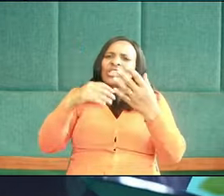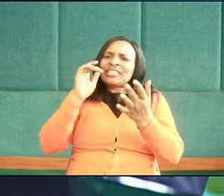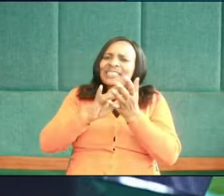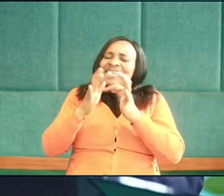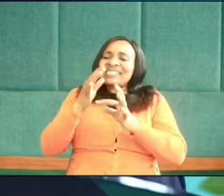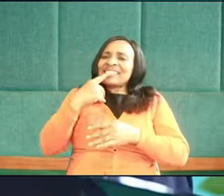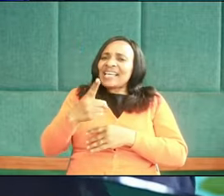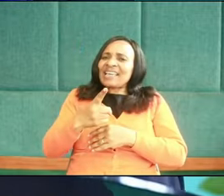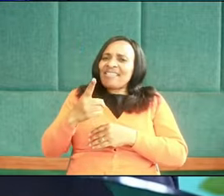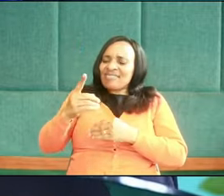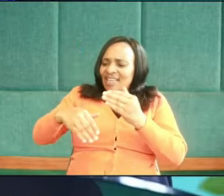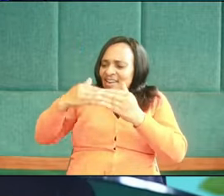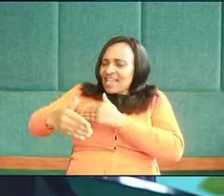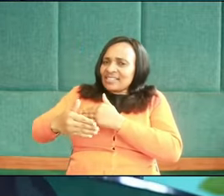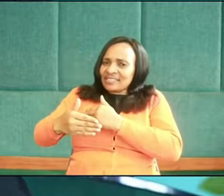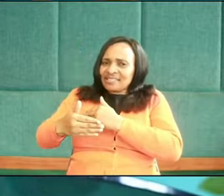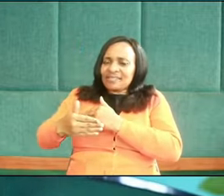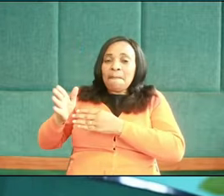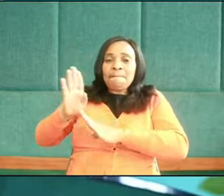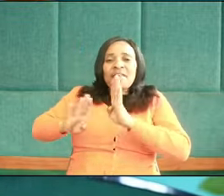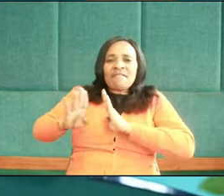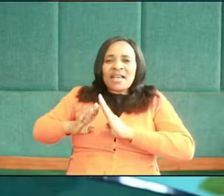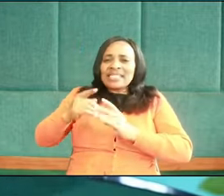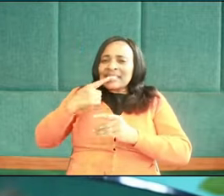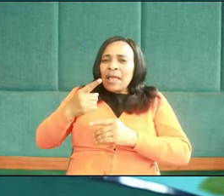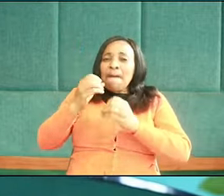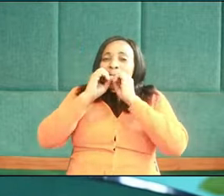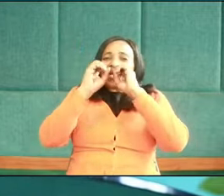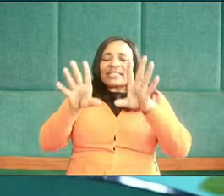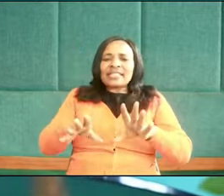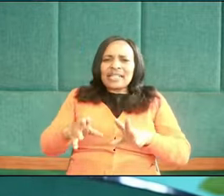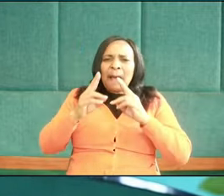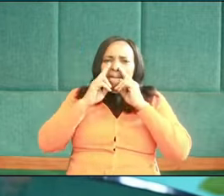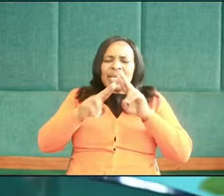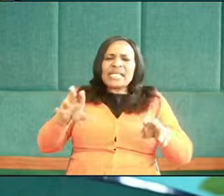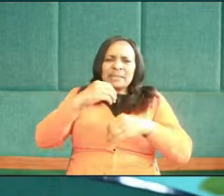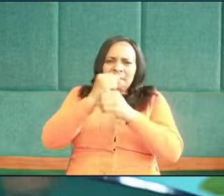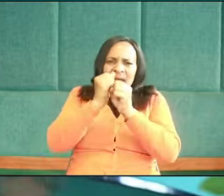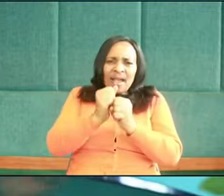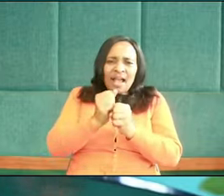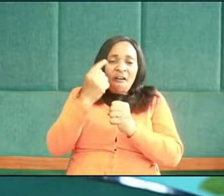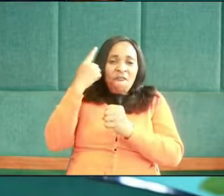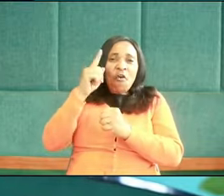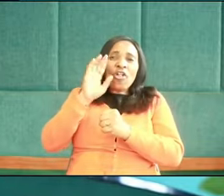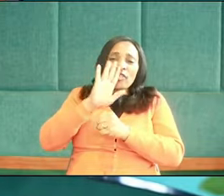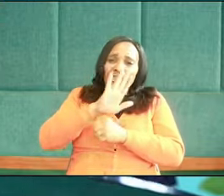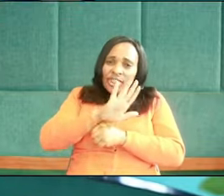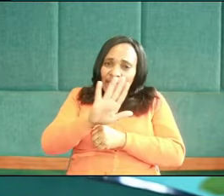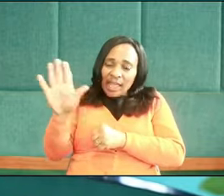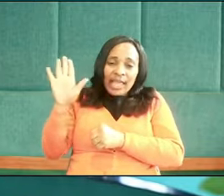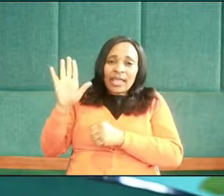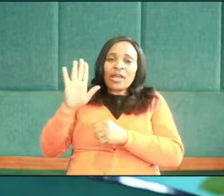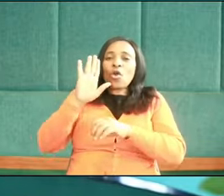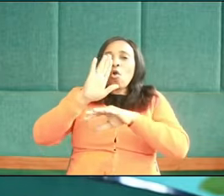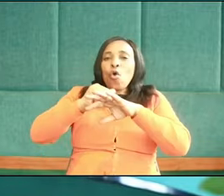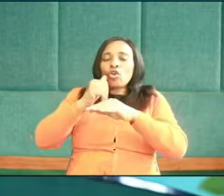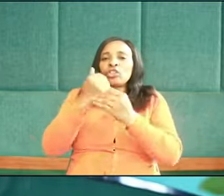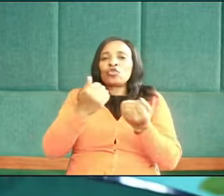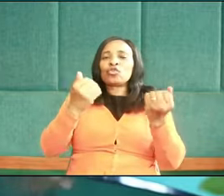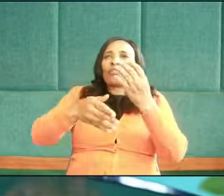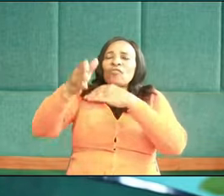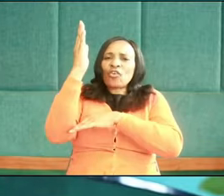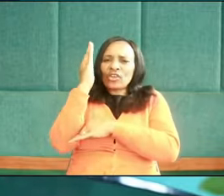say in the next beatitude? He said, blessed are the peacemakers, for they shall be called the children of God.